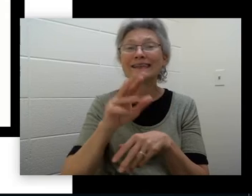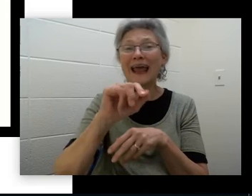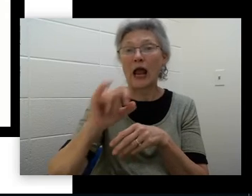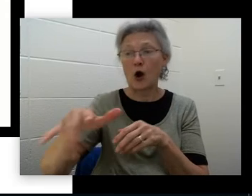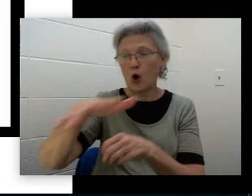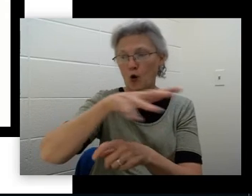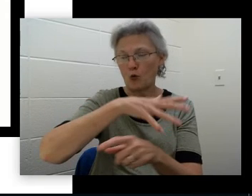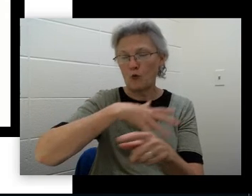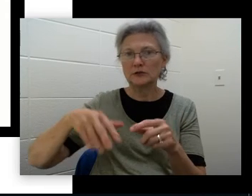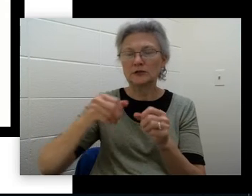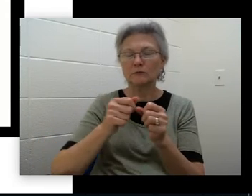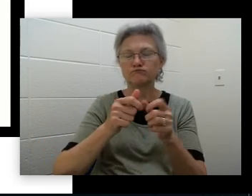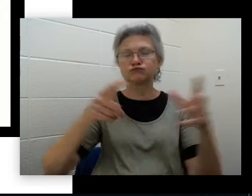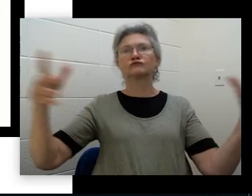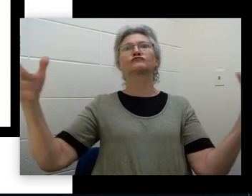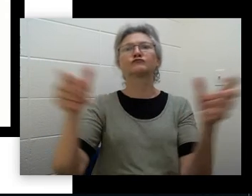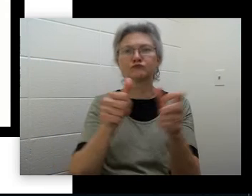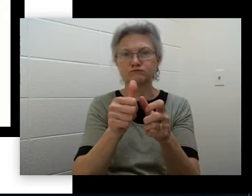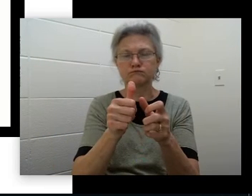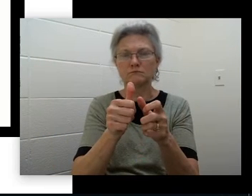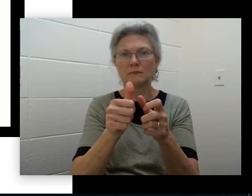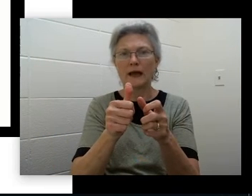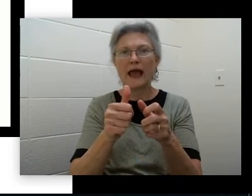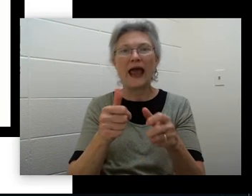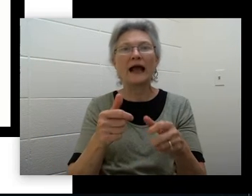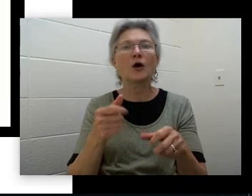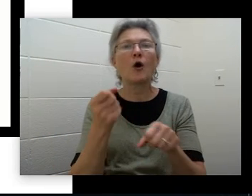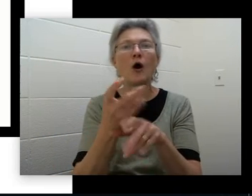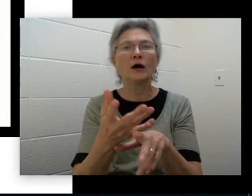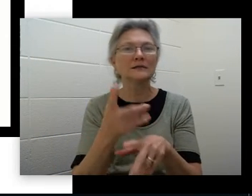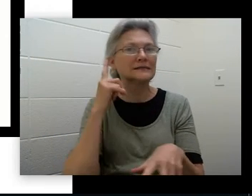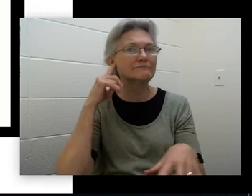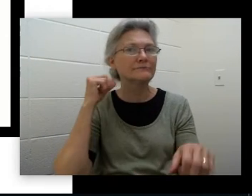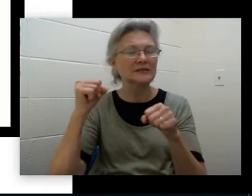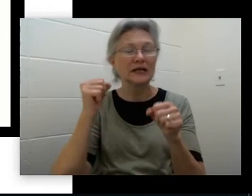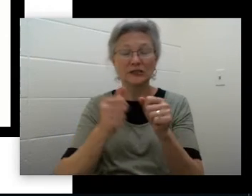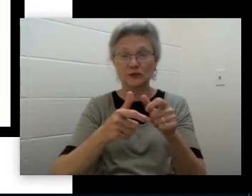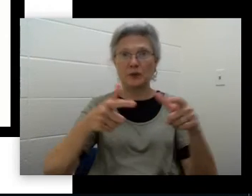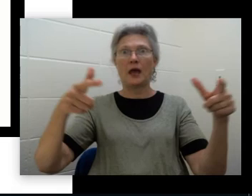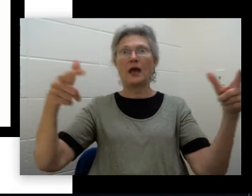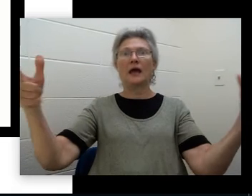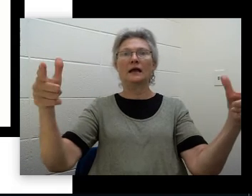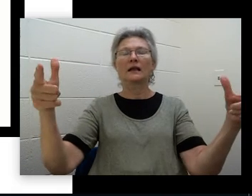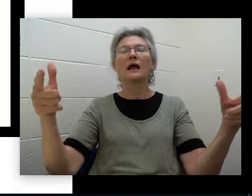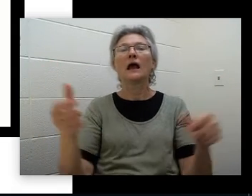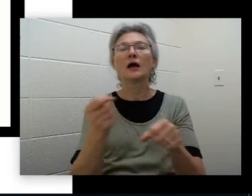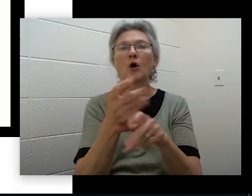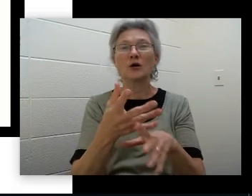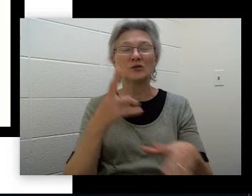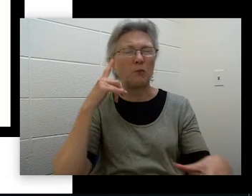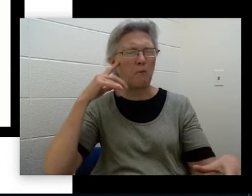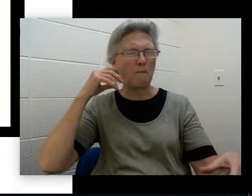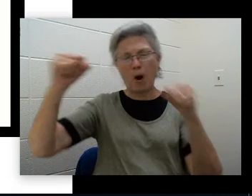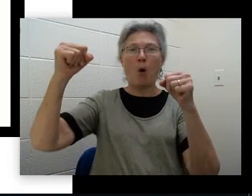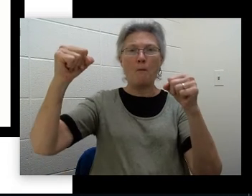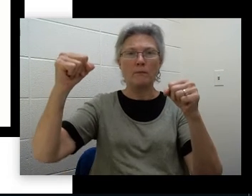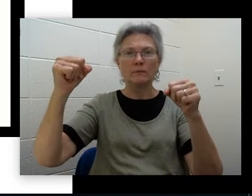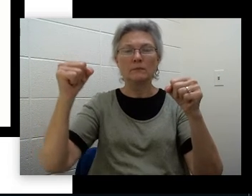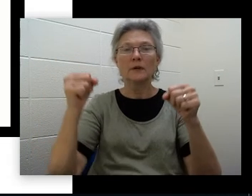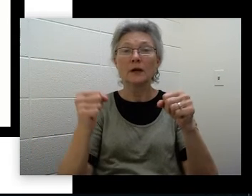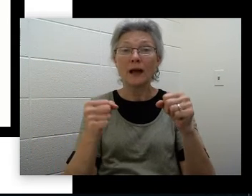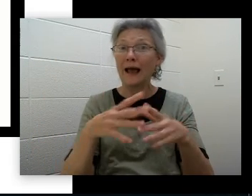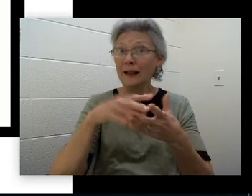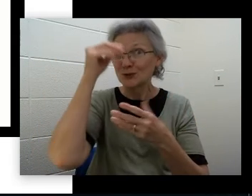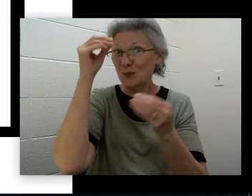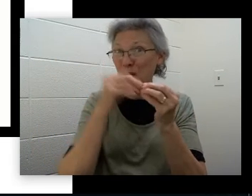to contract and to, or to expand and create that boom of thunder. Okay. So let's